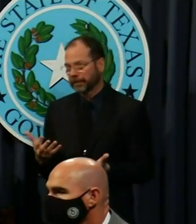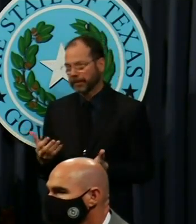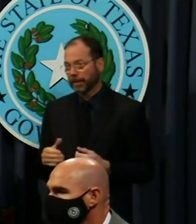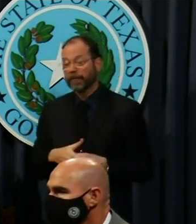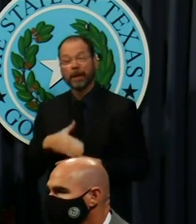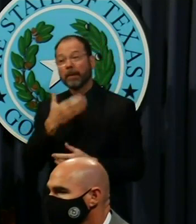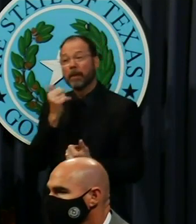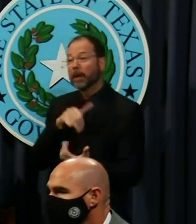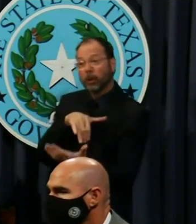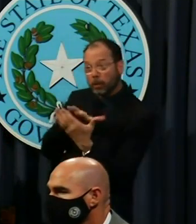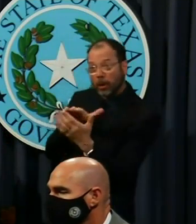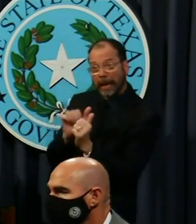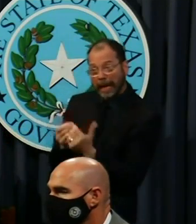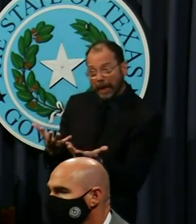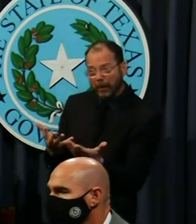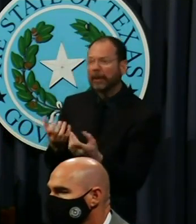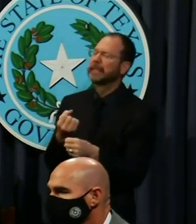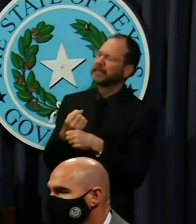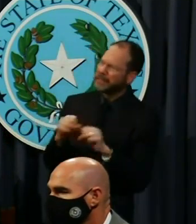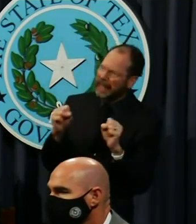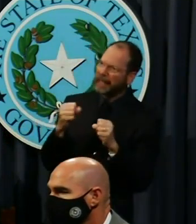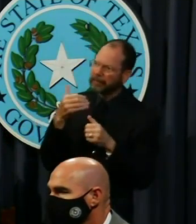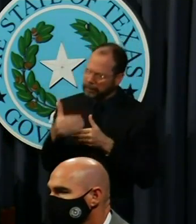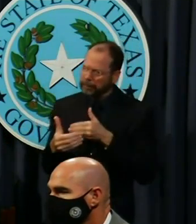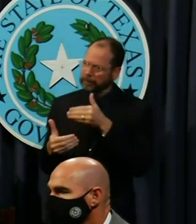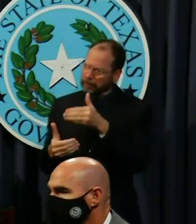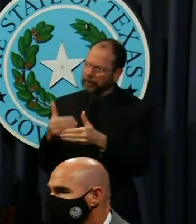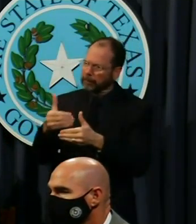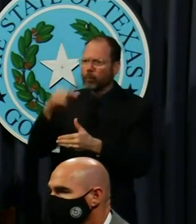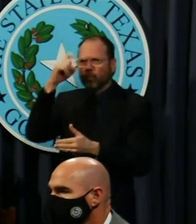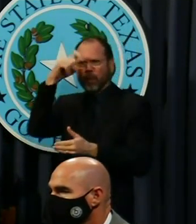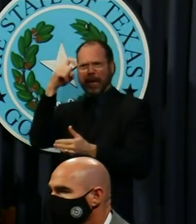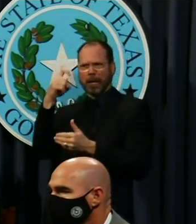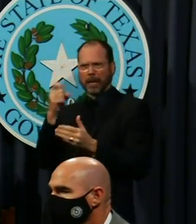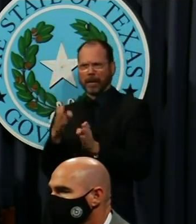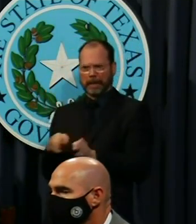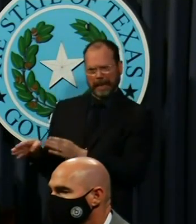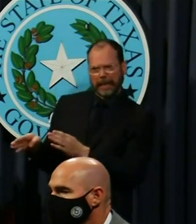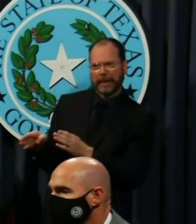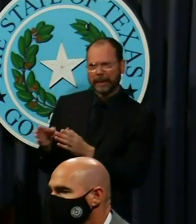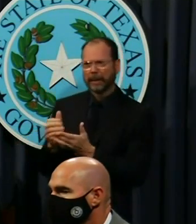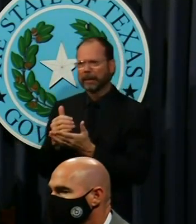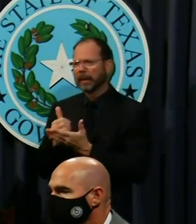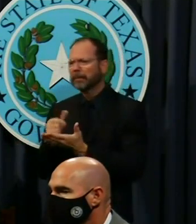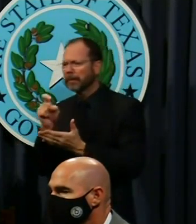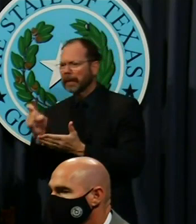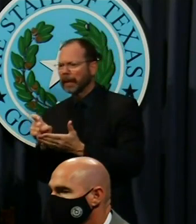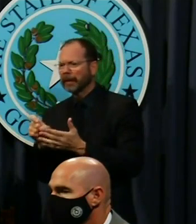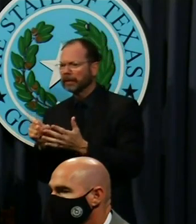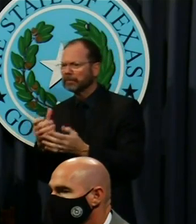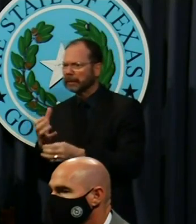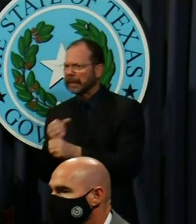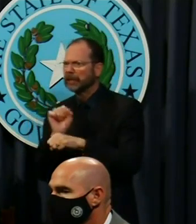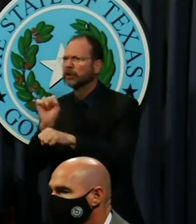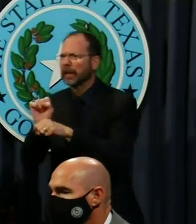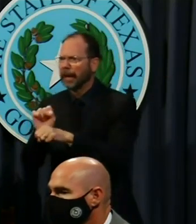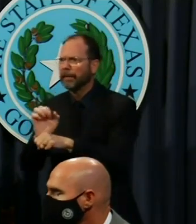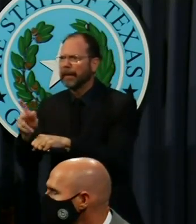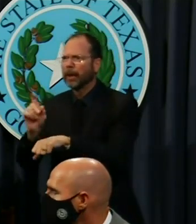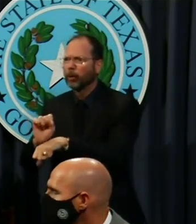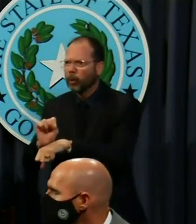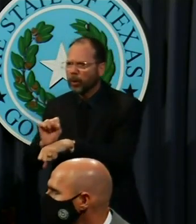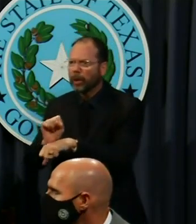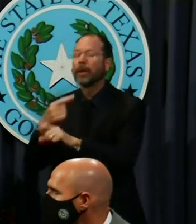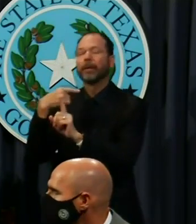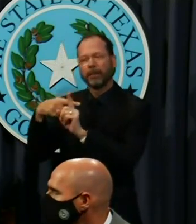better approach is to safely take strategic steps that help Texans return to jobs while also